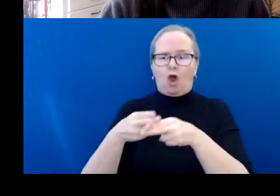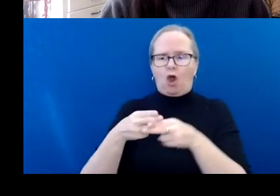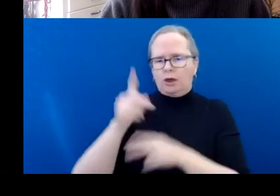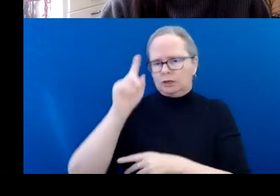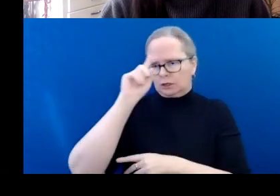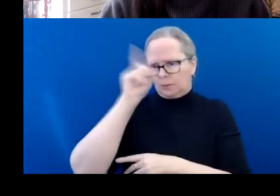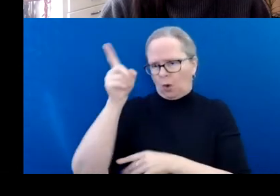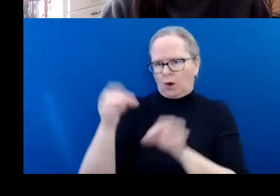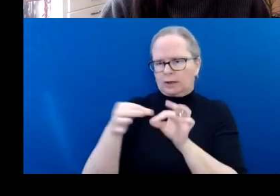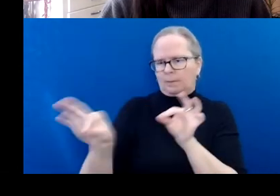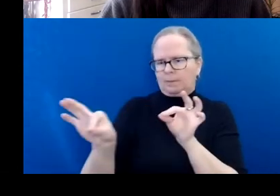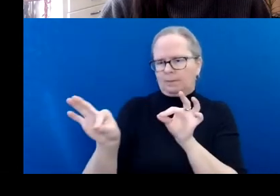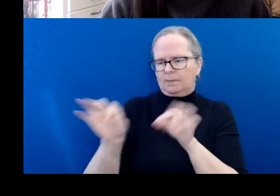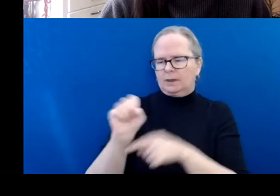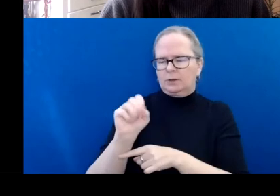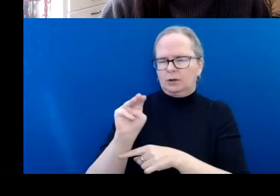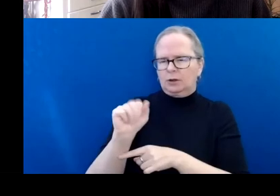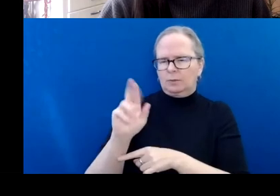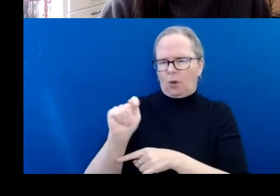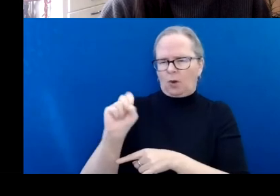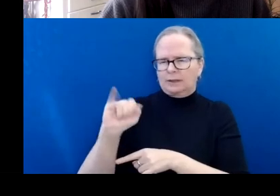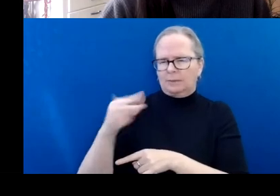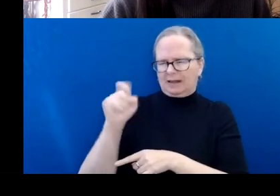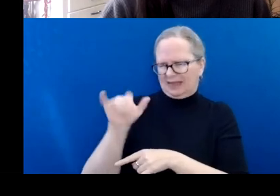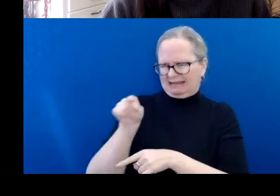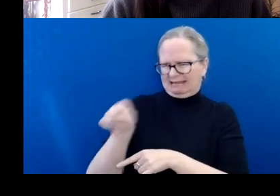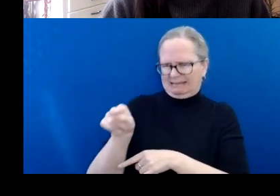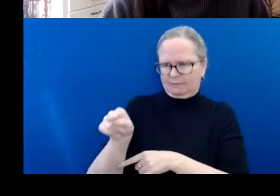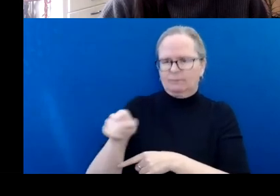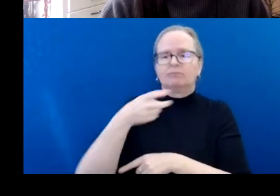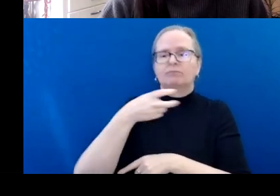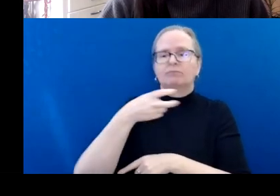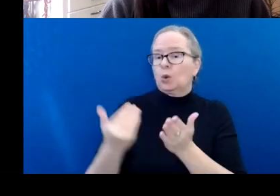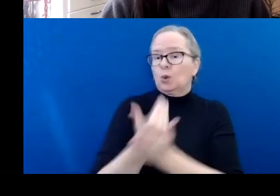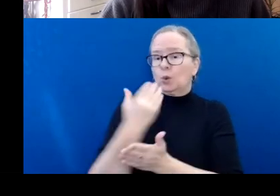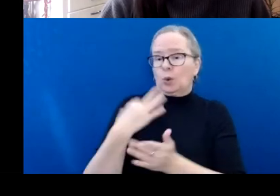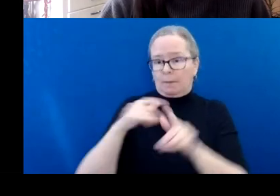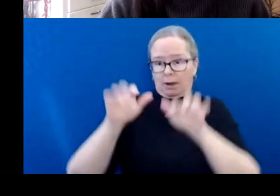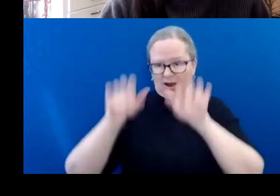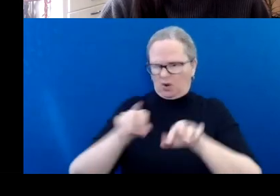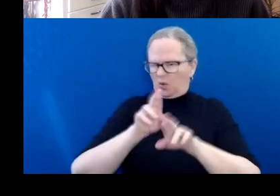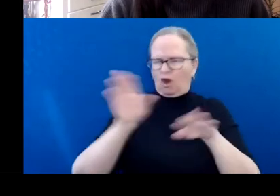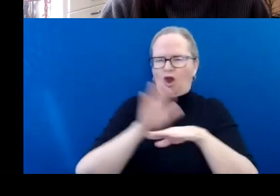The link to the new grant platform is available on our website under grant login.